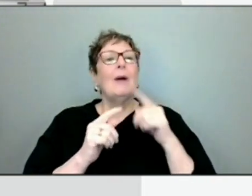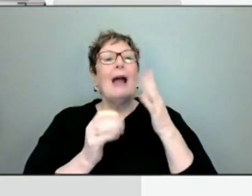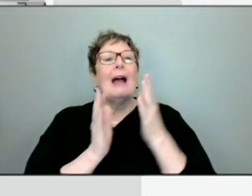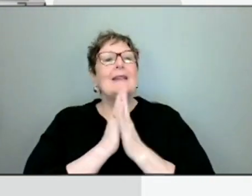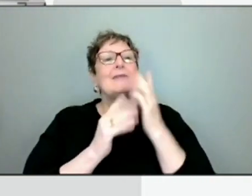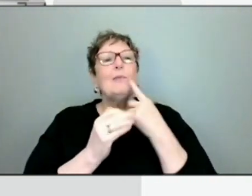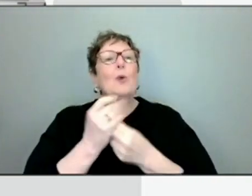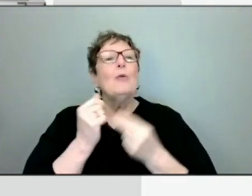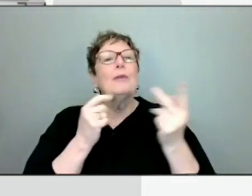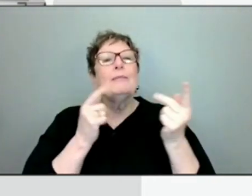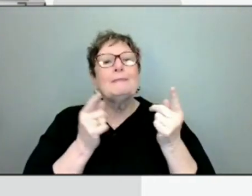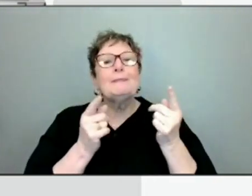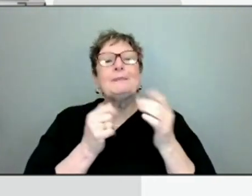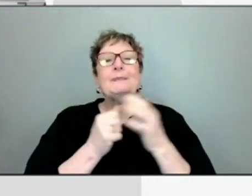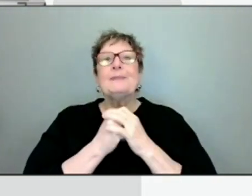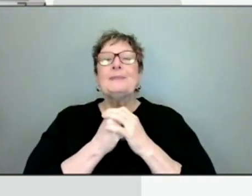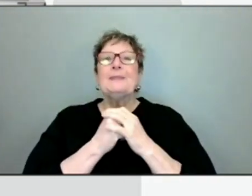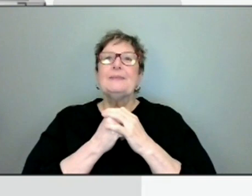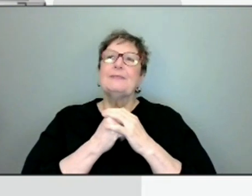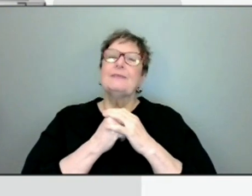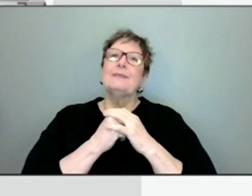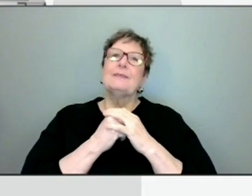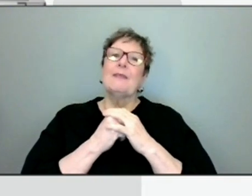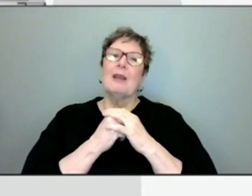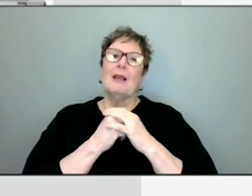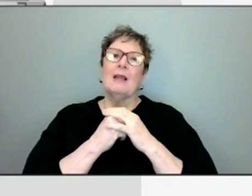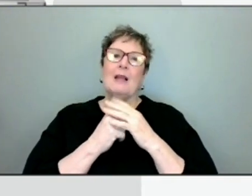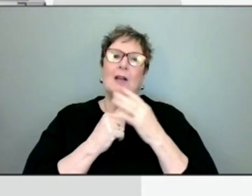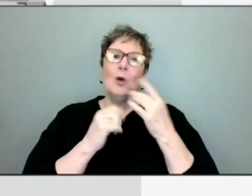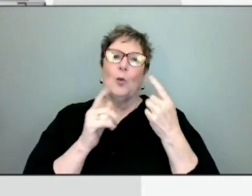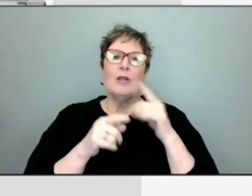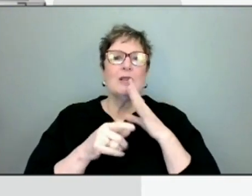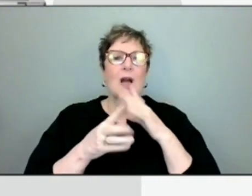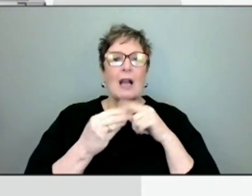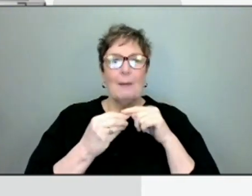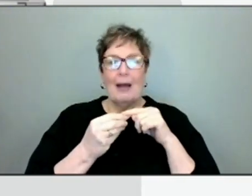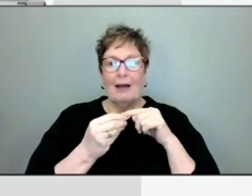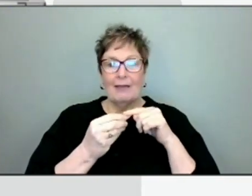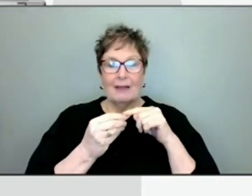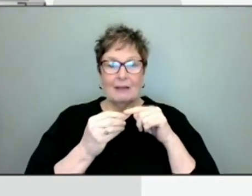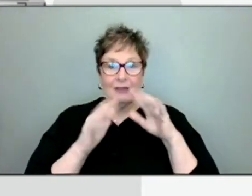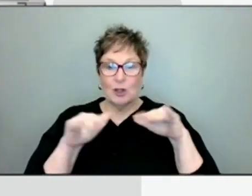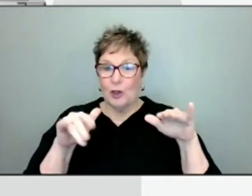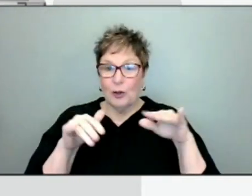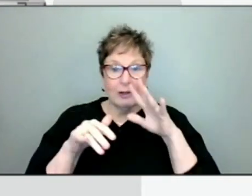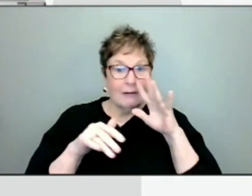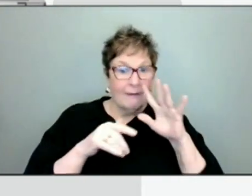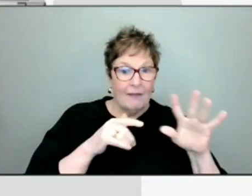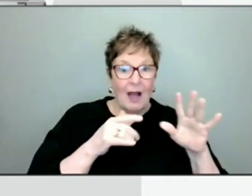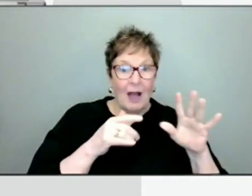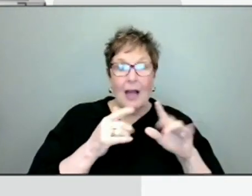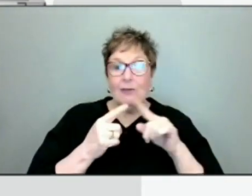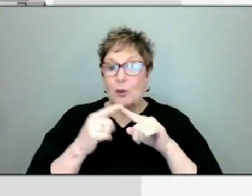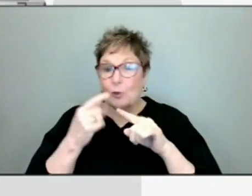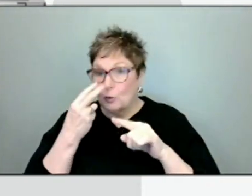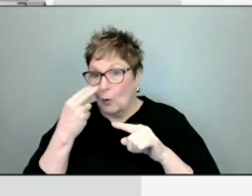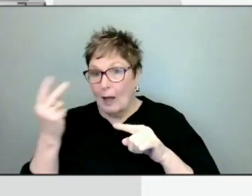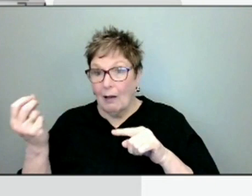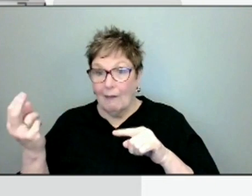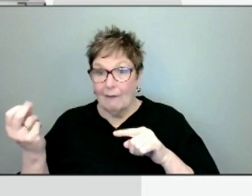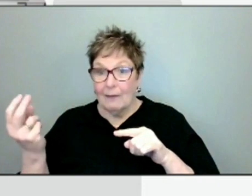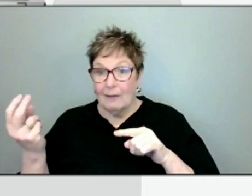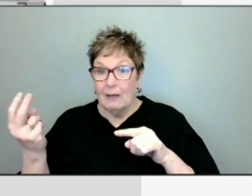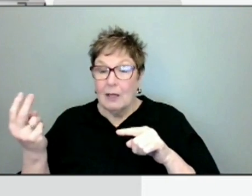But in terms of, you know, the 5 to 12 year olds, the 5 and 11 year olds getting the booster, do you